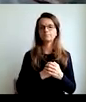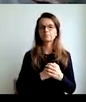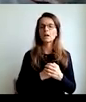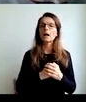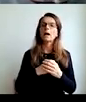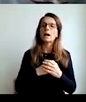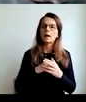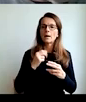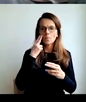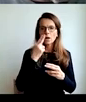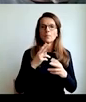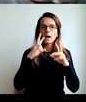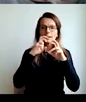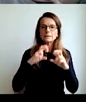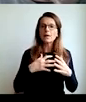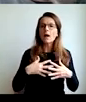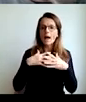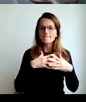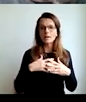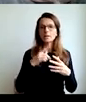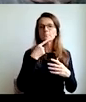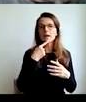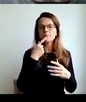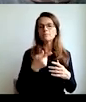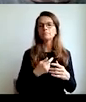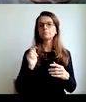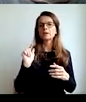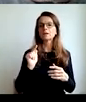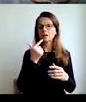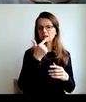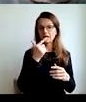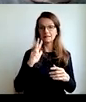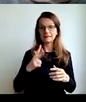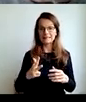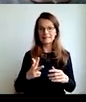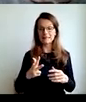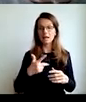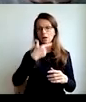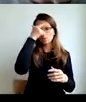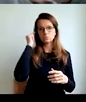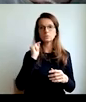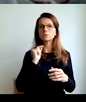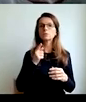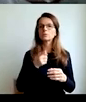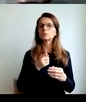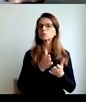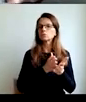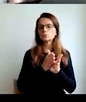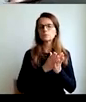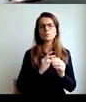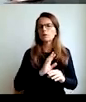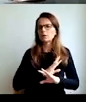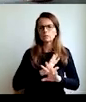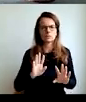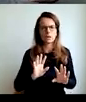data. Moving on, US research on satisfaction. Two-thirds of people